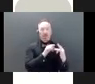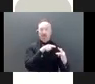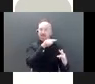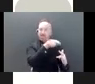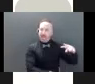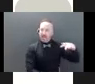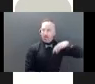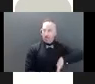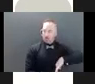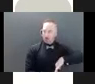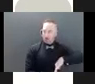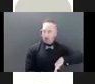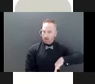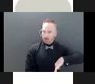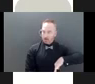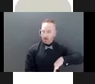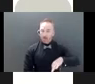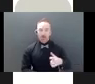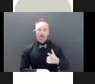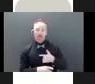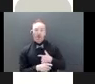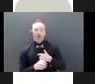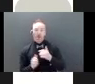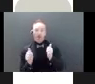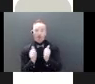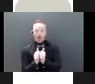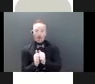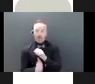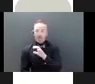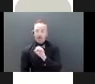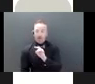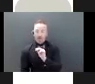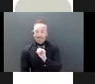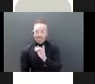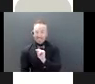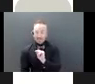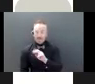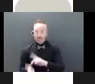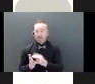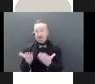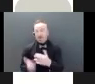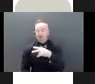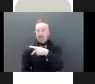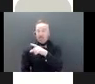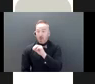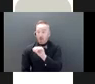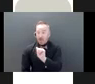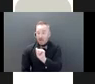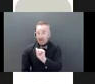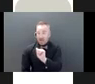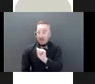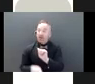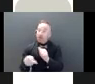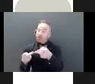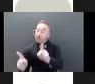So the without with consent means, you know, you've given someone maybe your power of attorney, and you've entrusted them to act according to